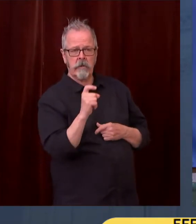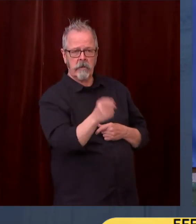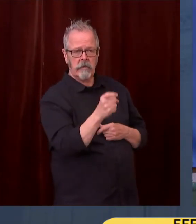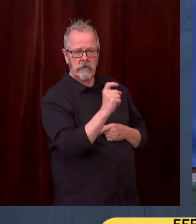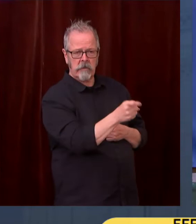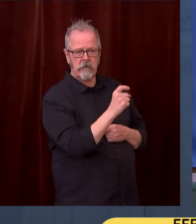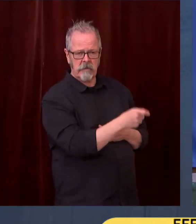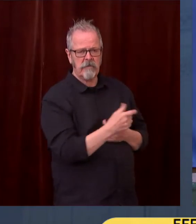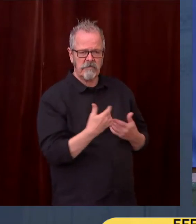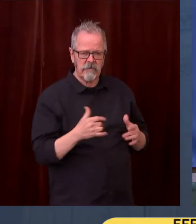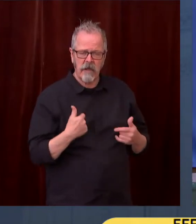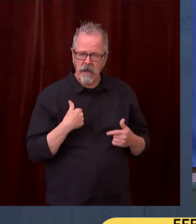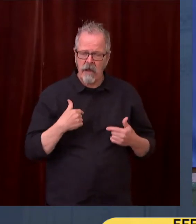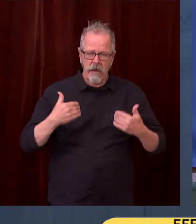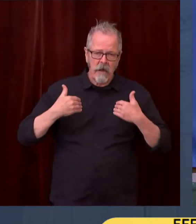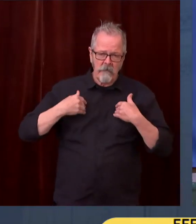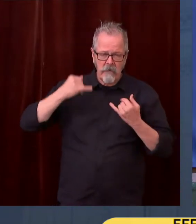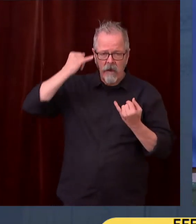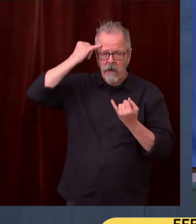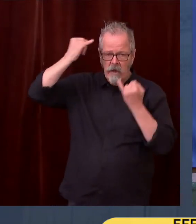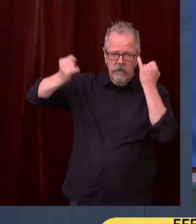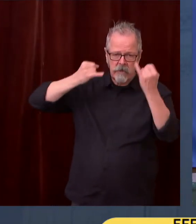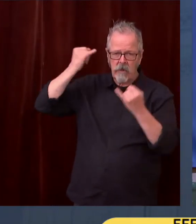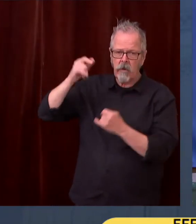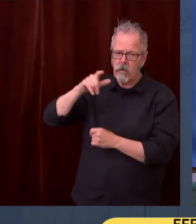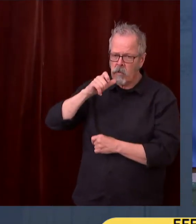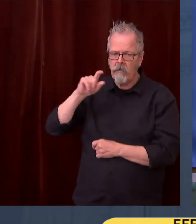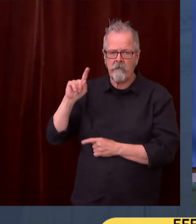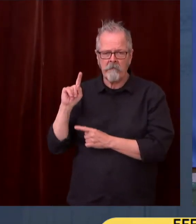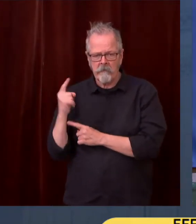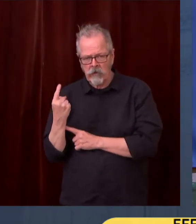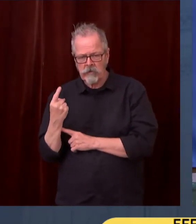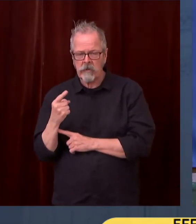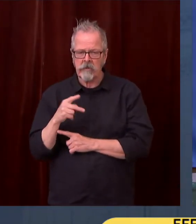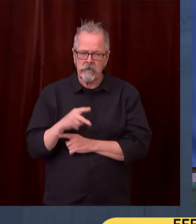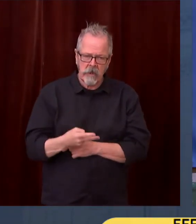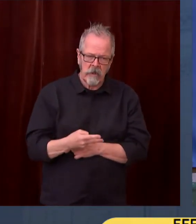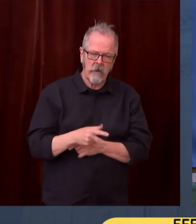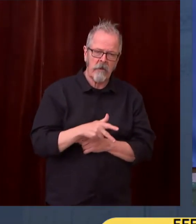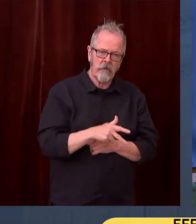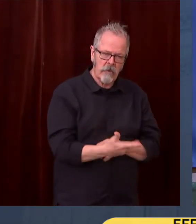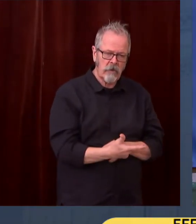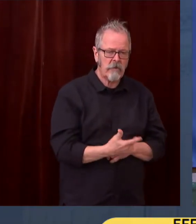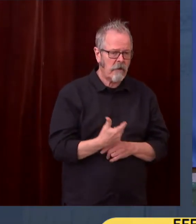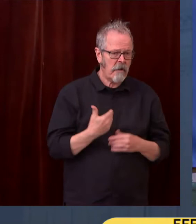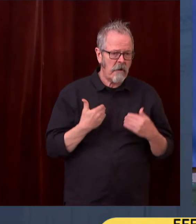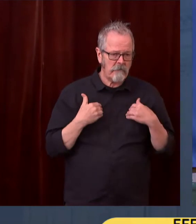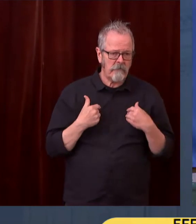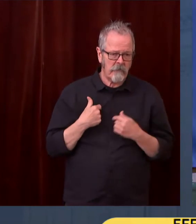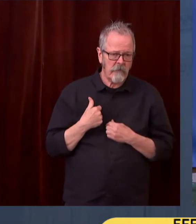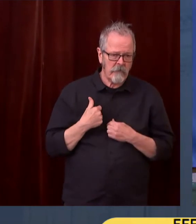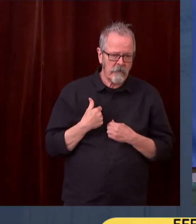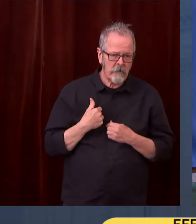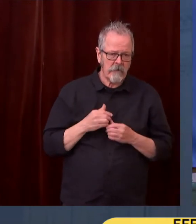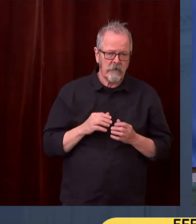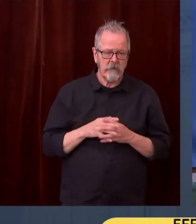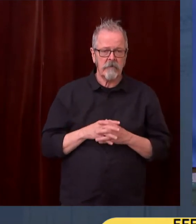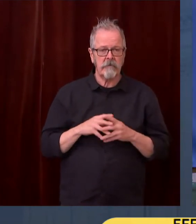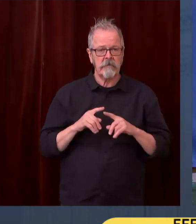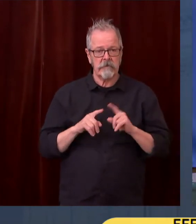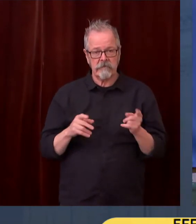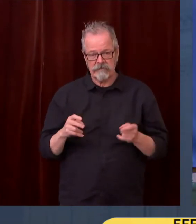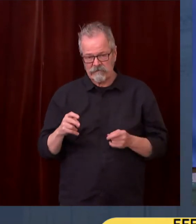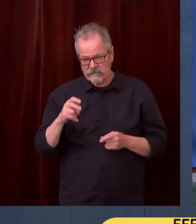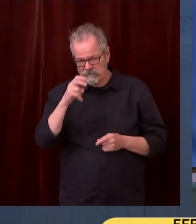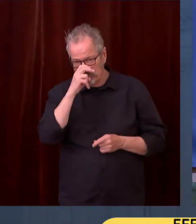commitments from the state to nonprofits, I haven't either ruled that in or out. I